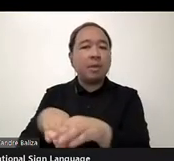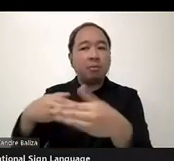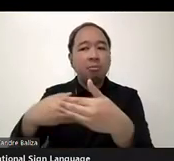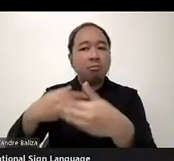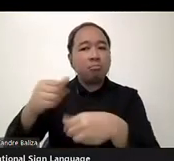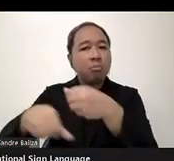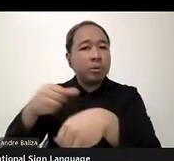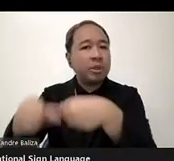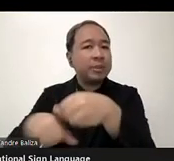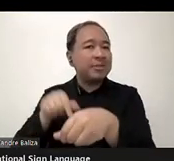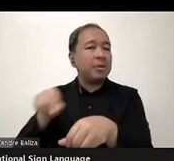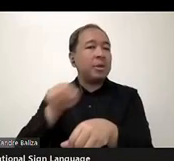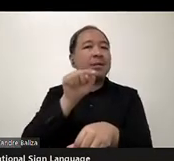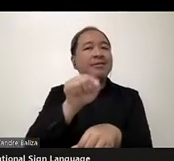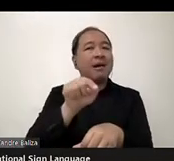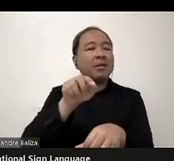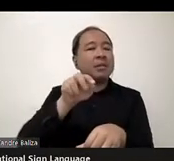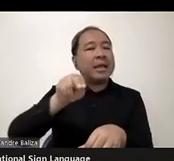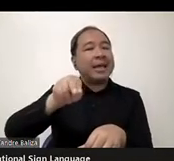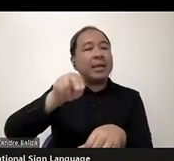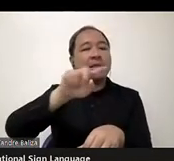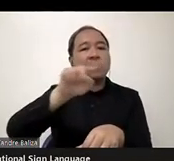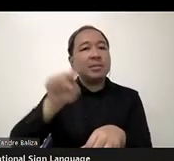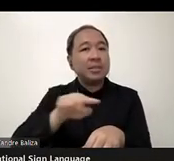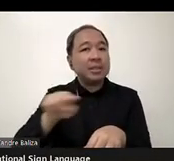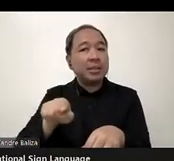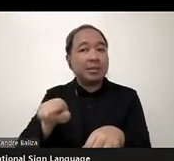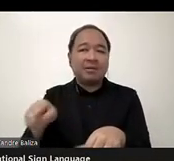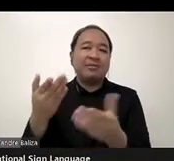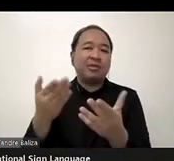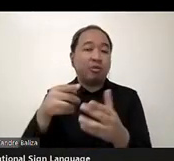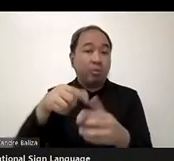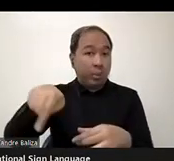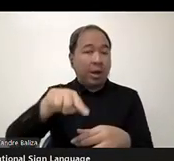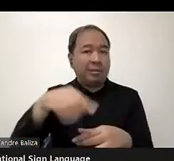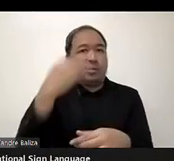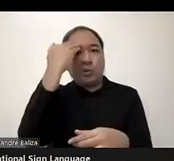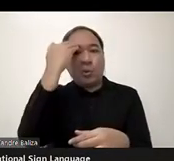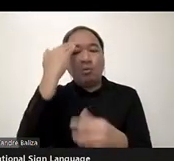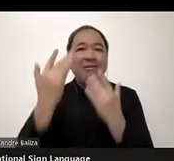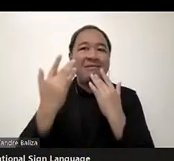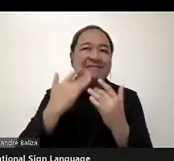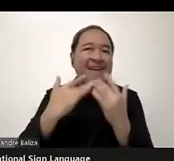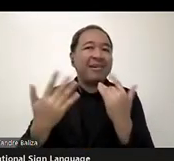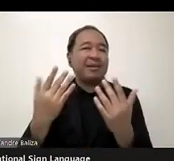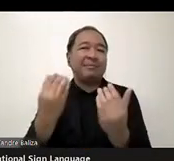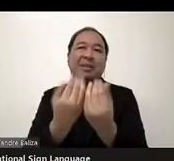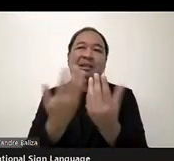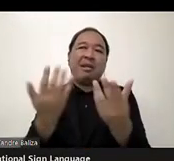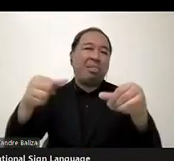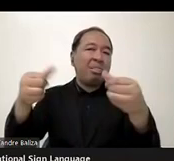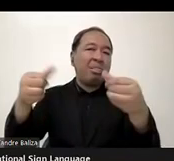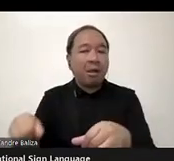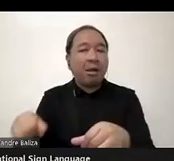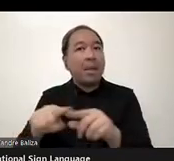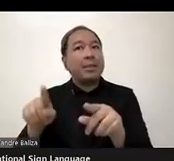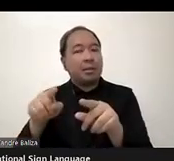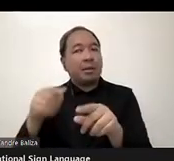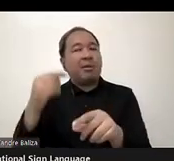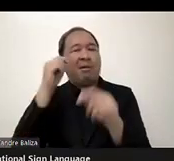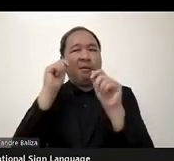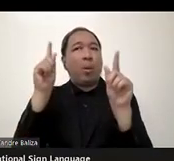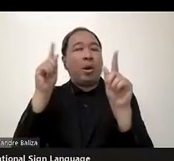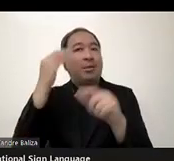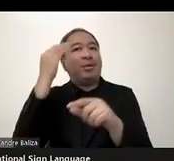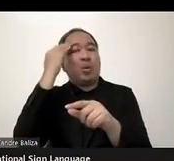Knowing that you have deficiencies is essential for improvement. And I believe that .NZ knows